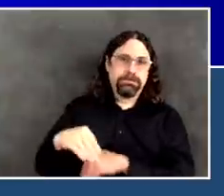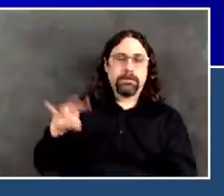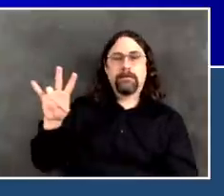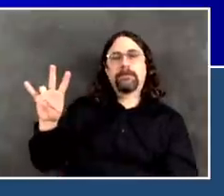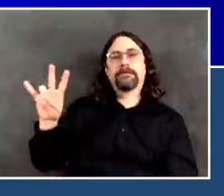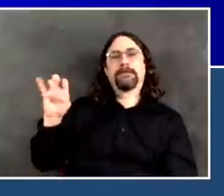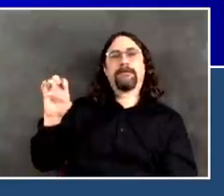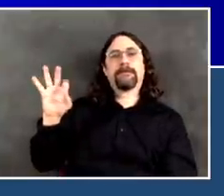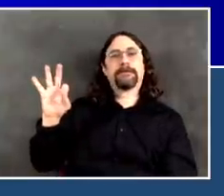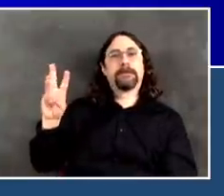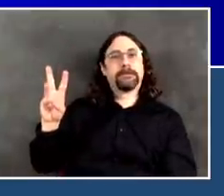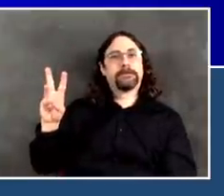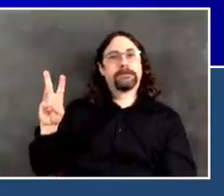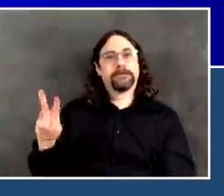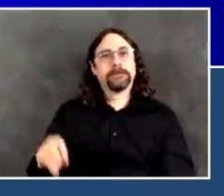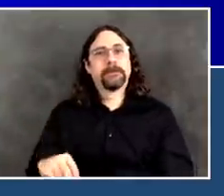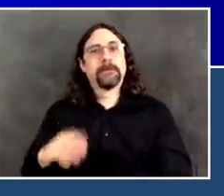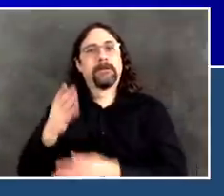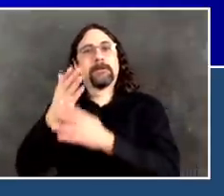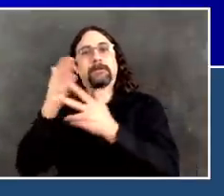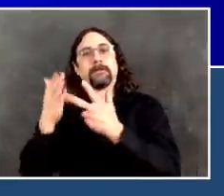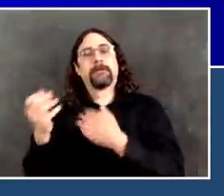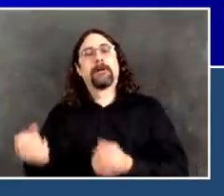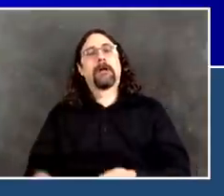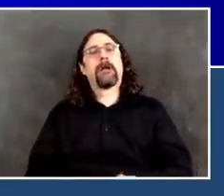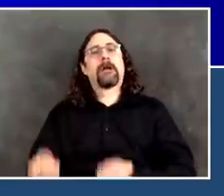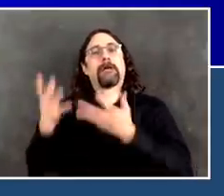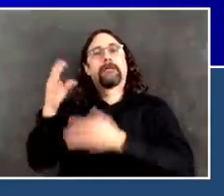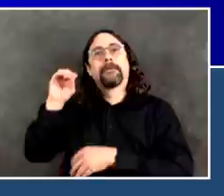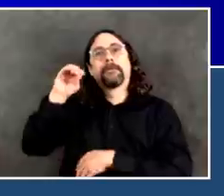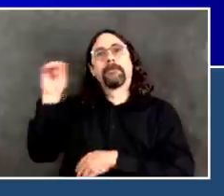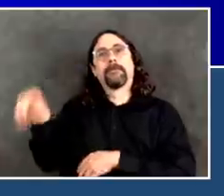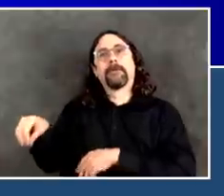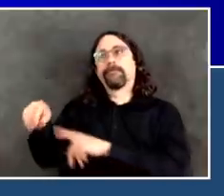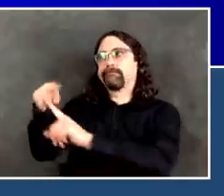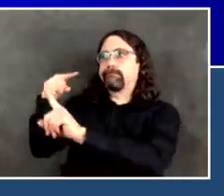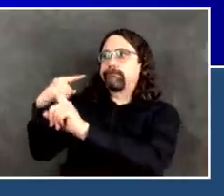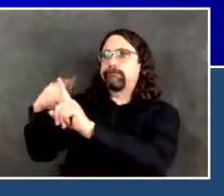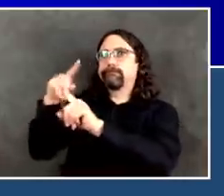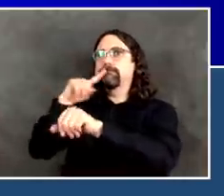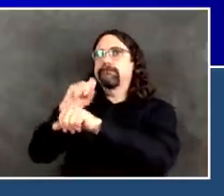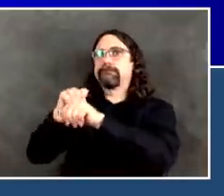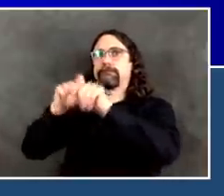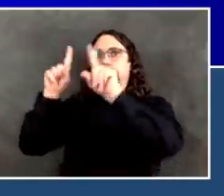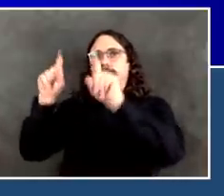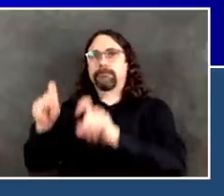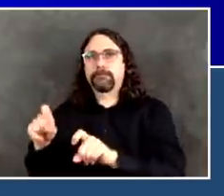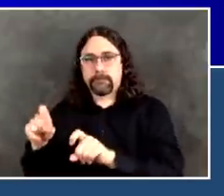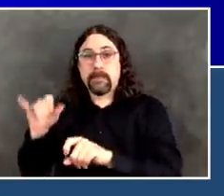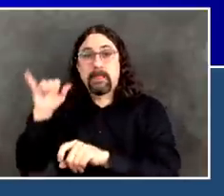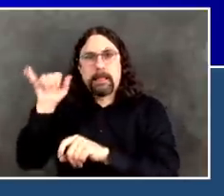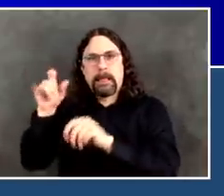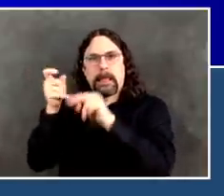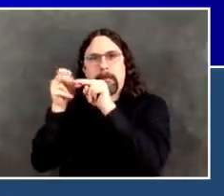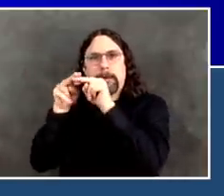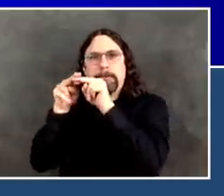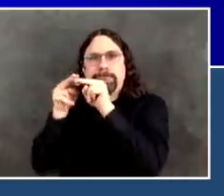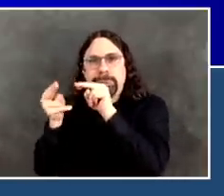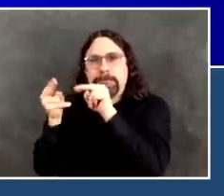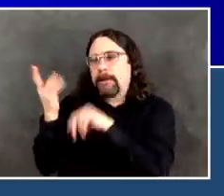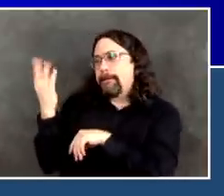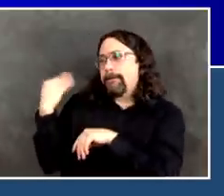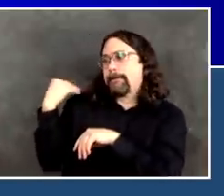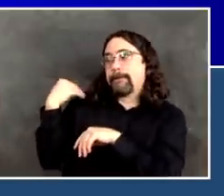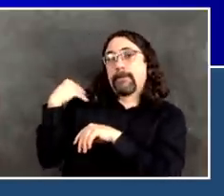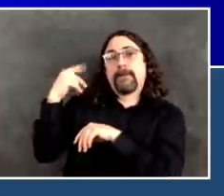testing positive, down just by a little, but we still like anything that's moving in the right direction from 33% to 32%. The only place where